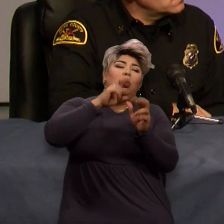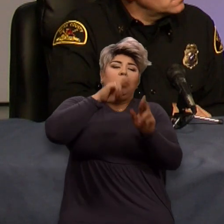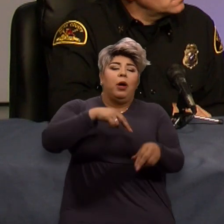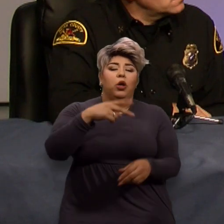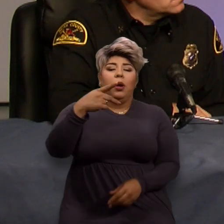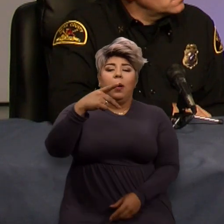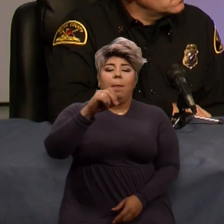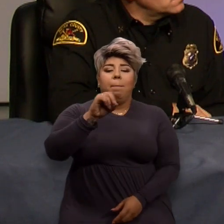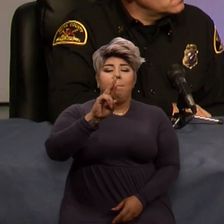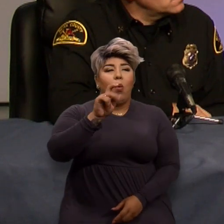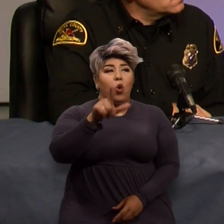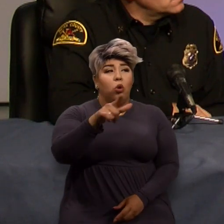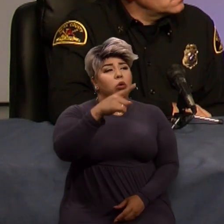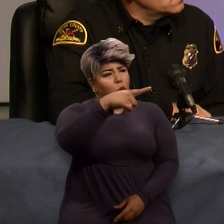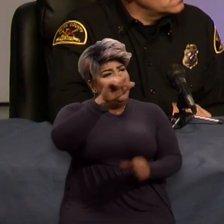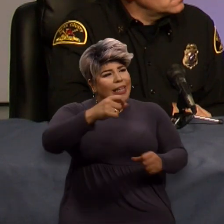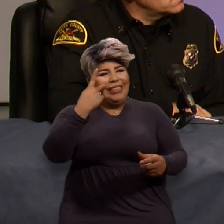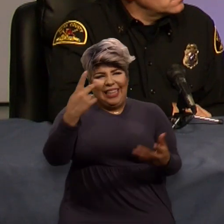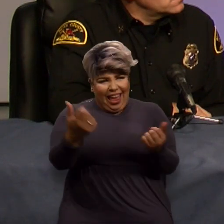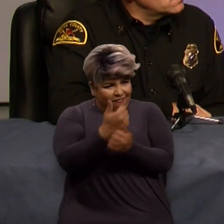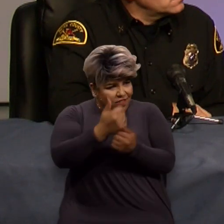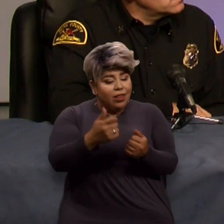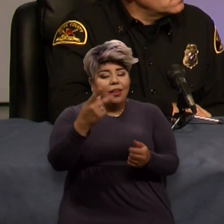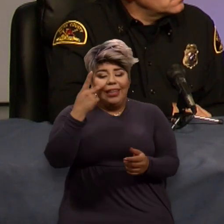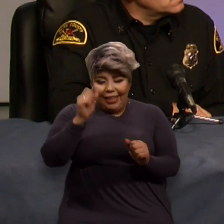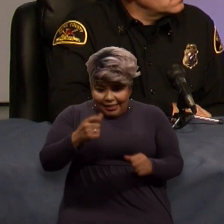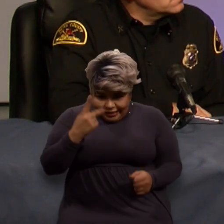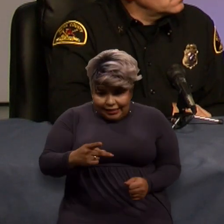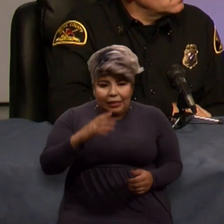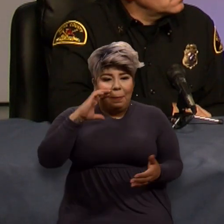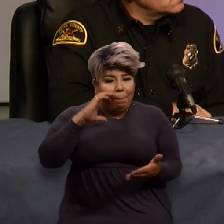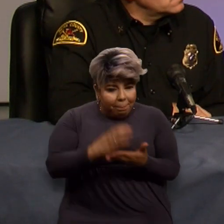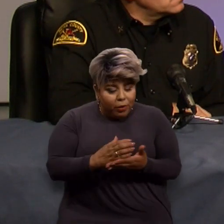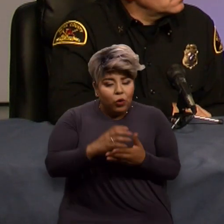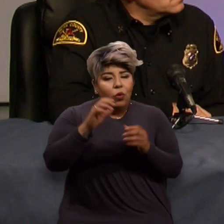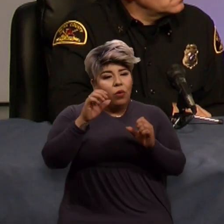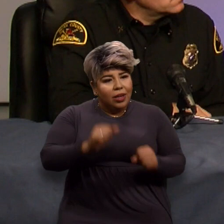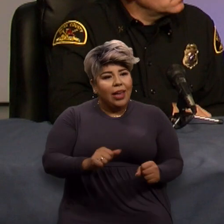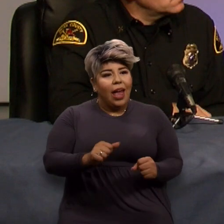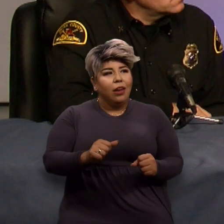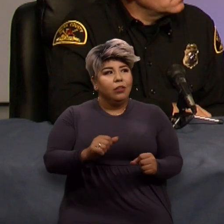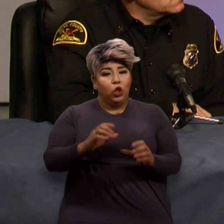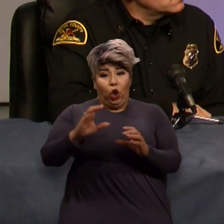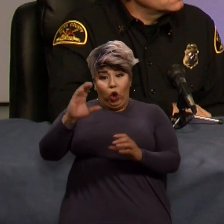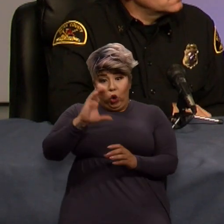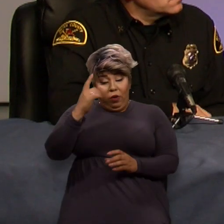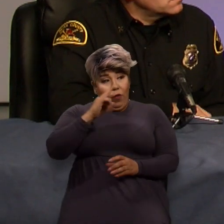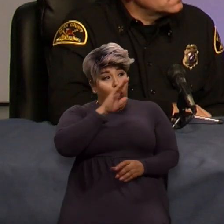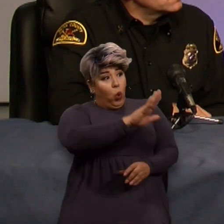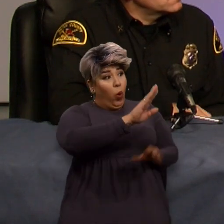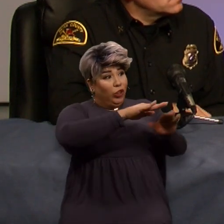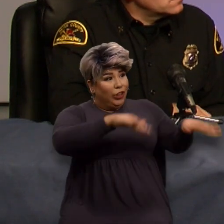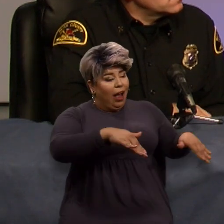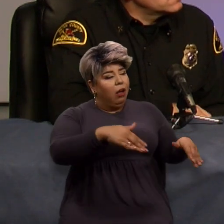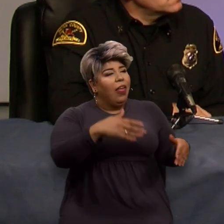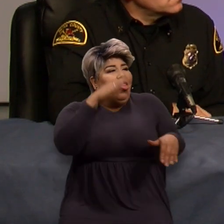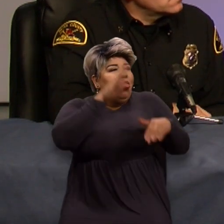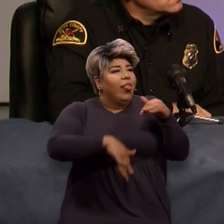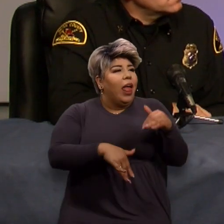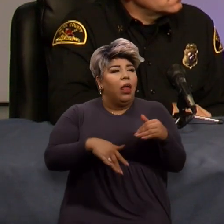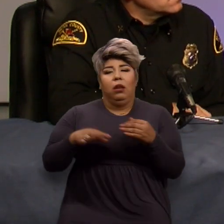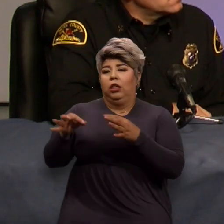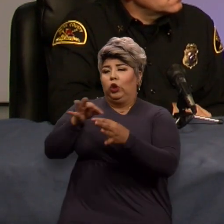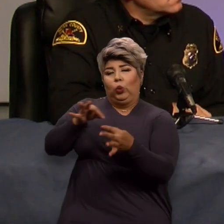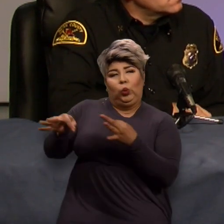dispatcher see on that profile so they can see your child's picture so they can go and actually be looking for your child rather than just a description